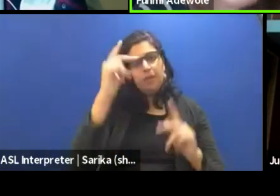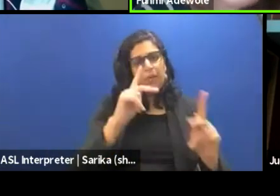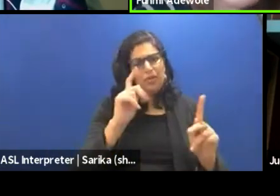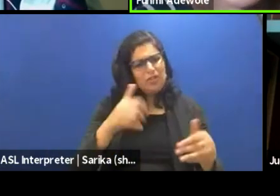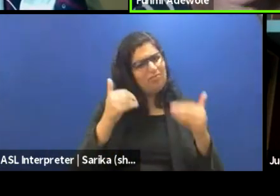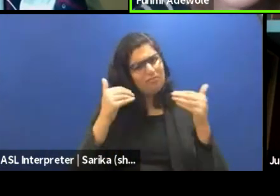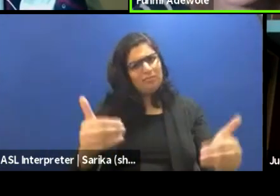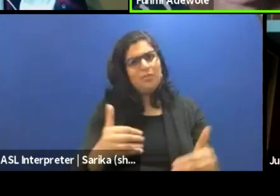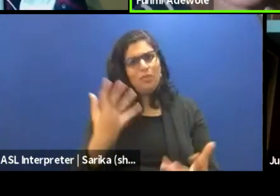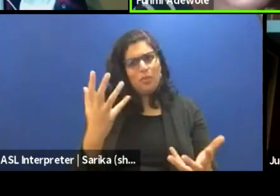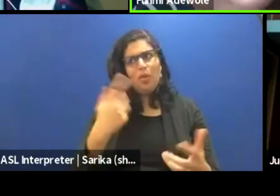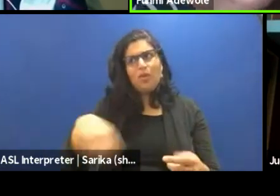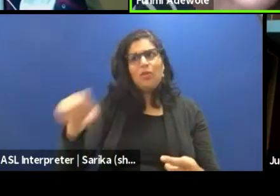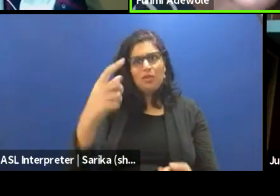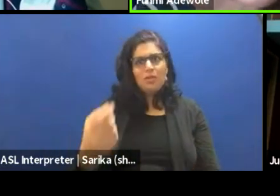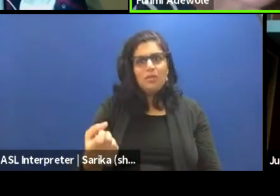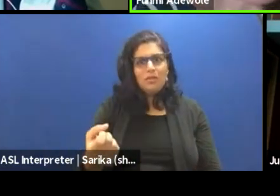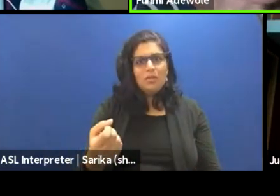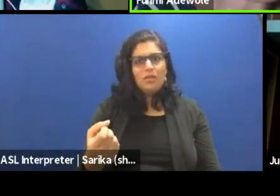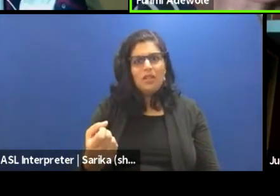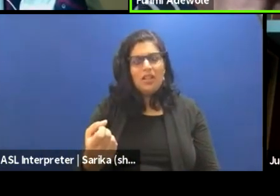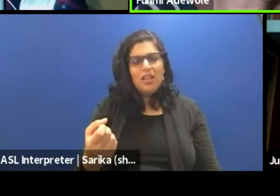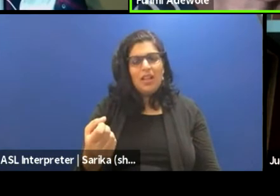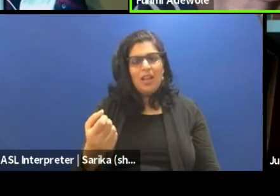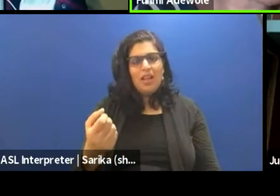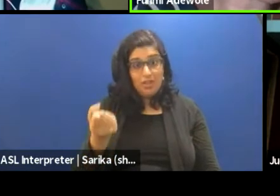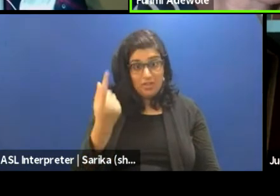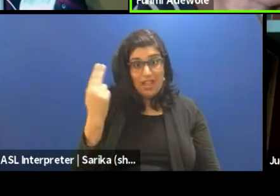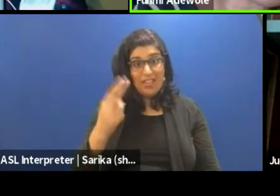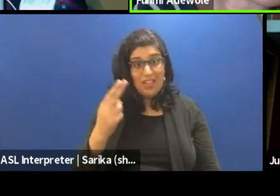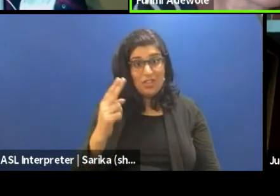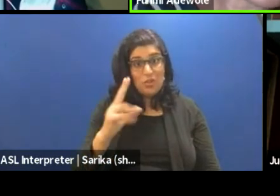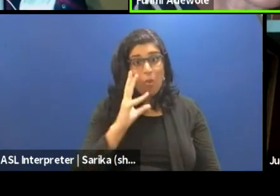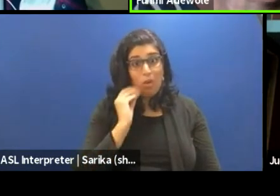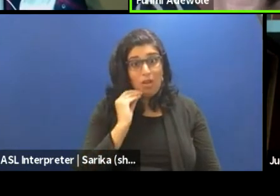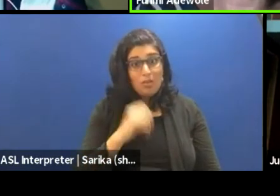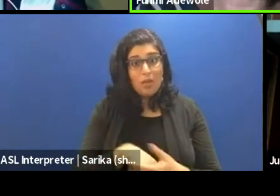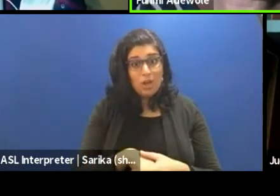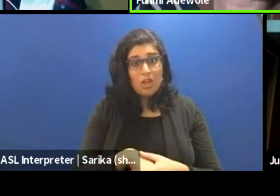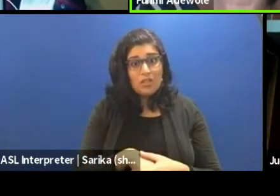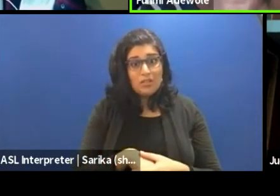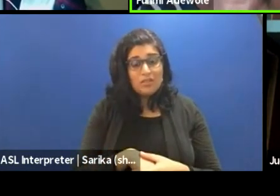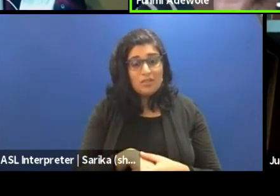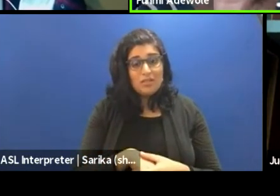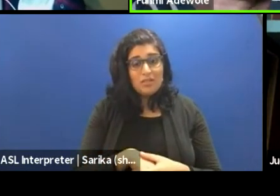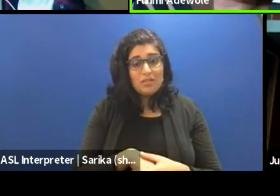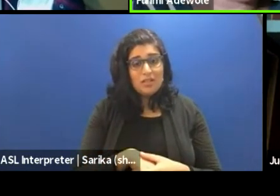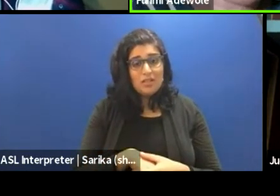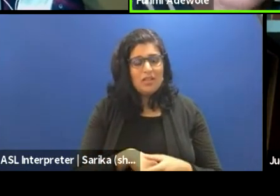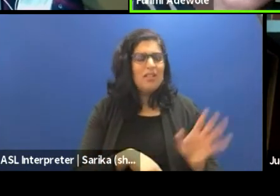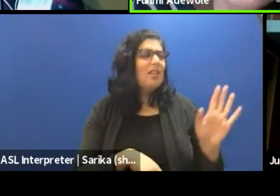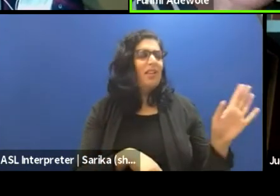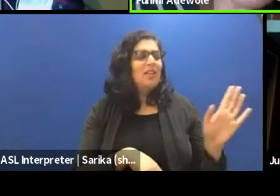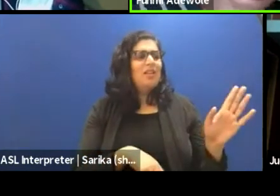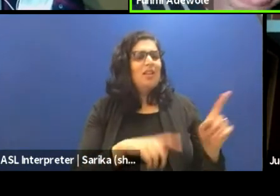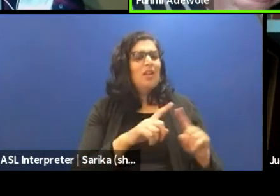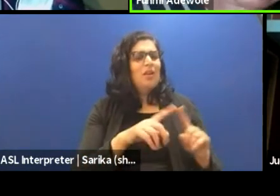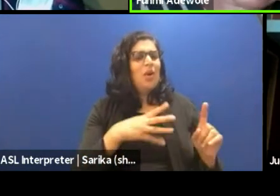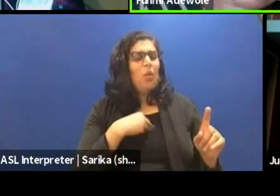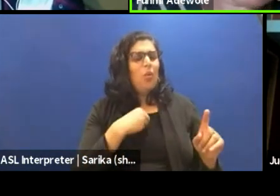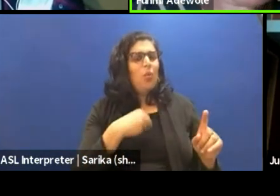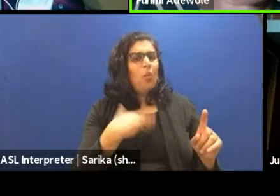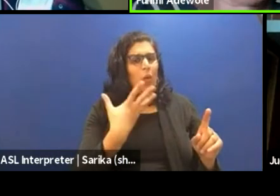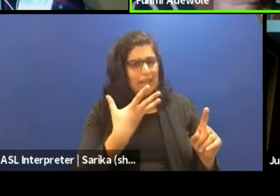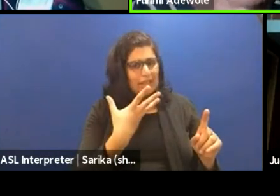gone ahead, we wanted to actually have the historical experience of it, and of it, and they said, oh, but it's a white, it was a